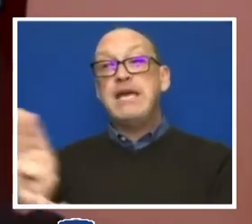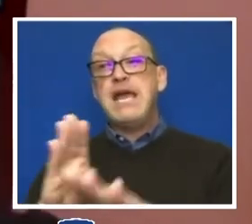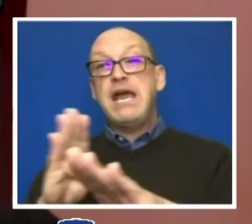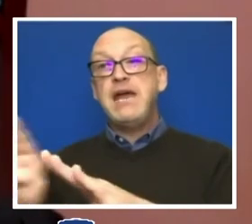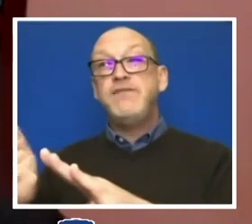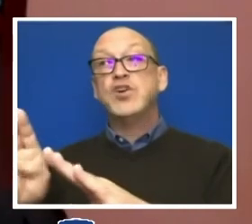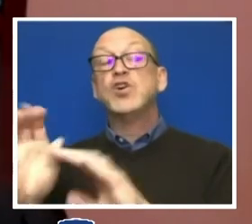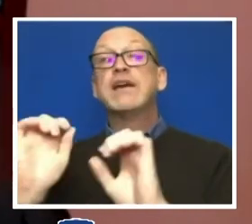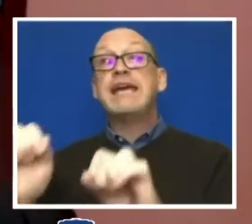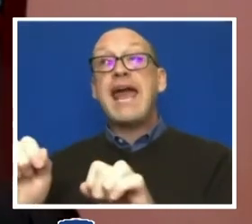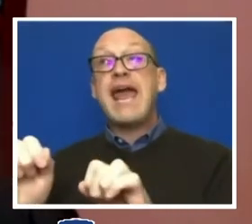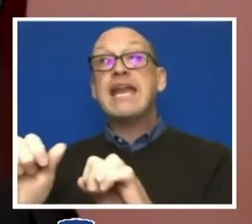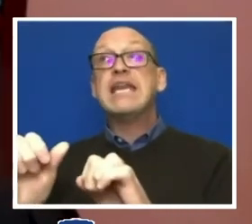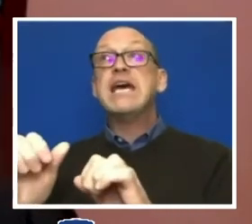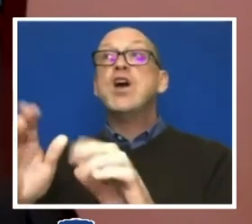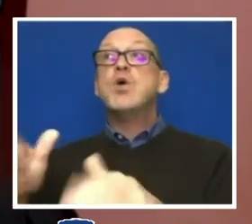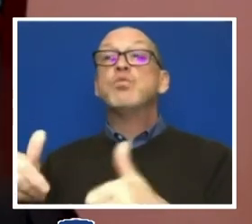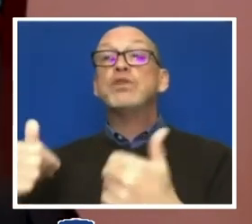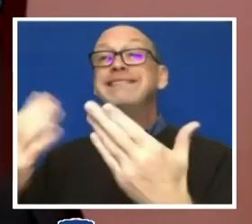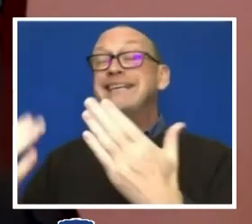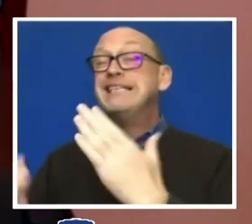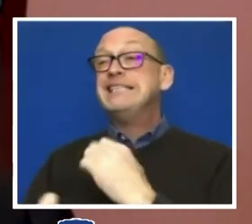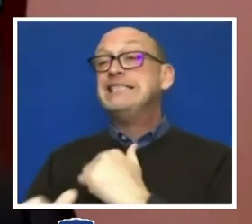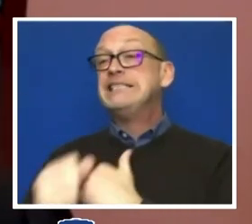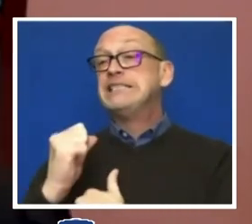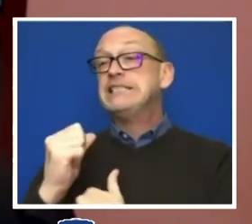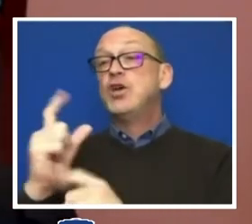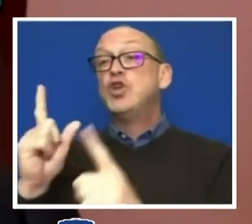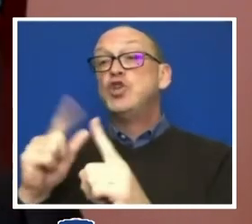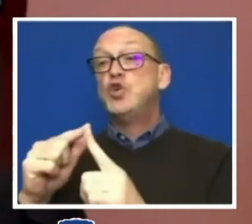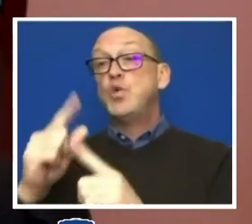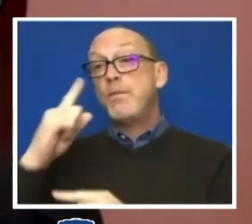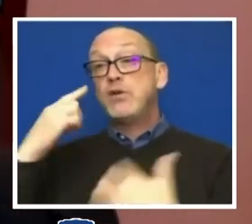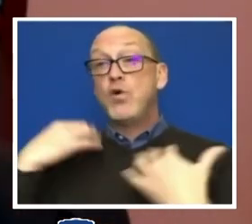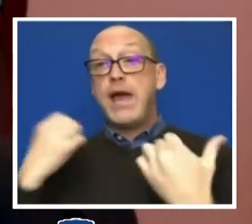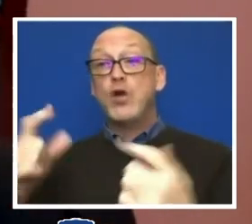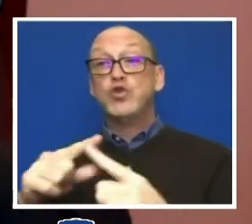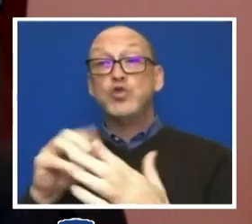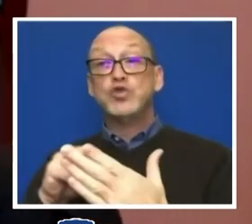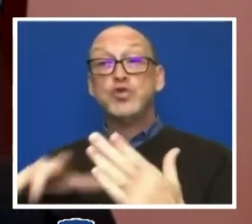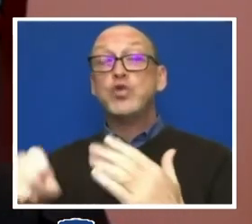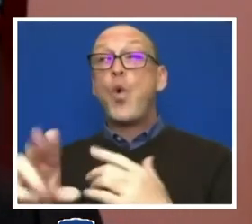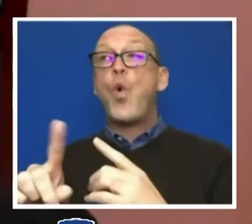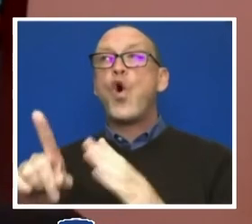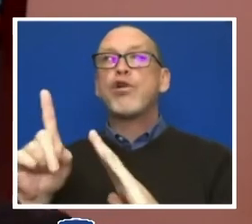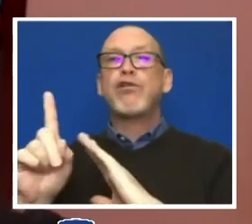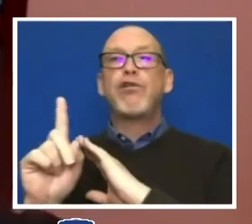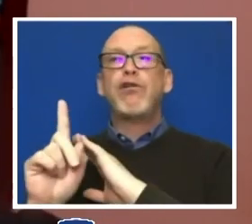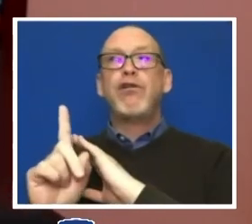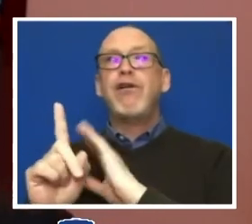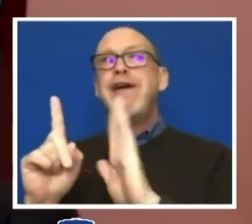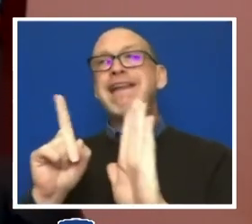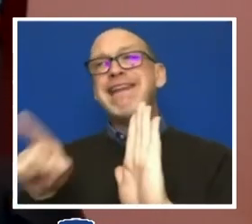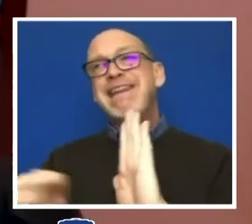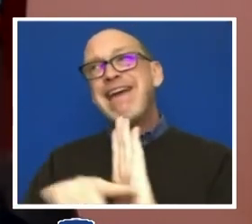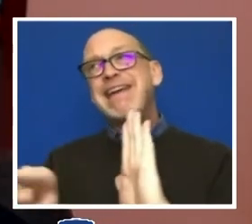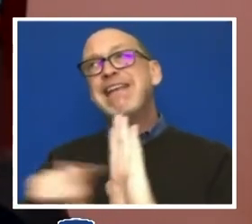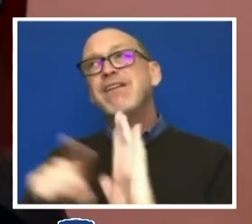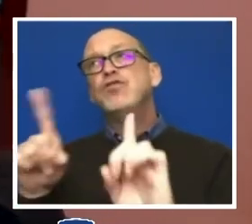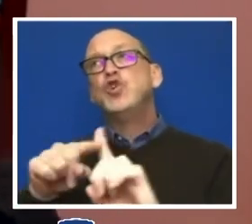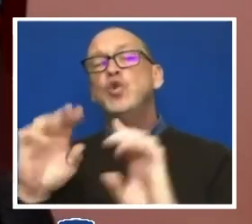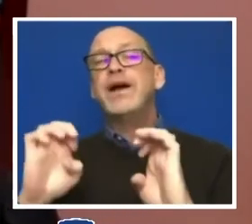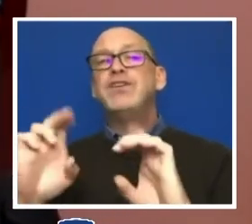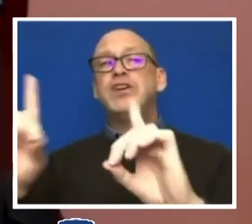to the physical and mental health of our students, or be detrimental to the educational interests or climate of the